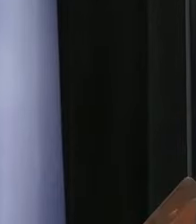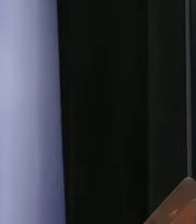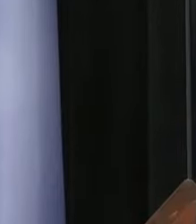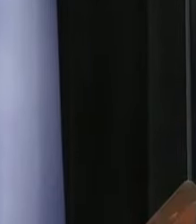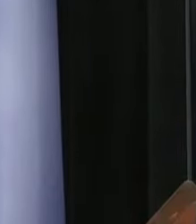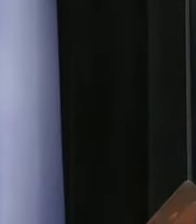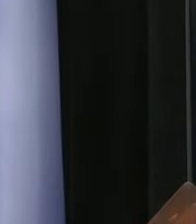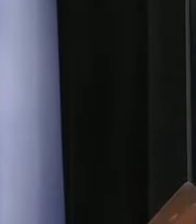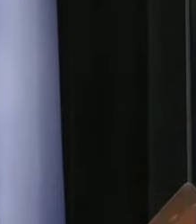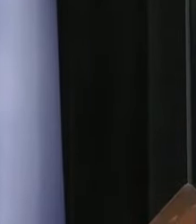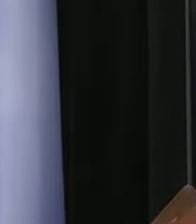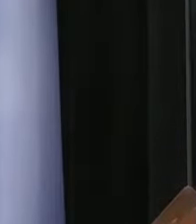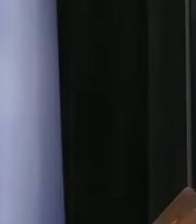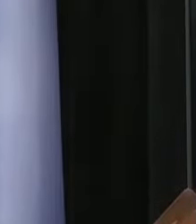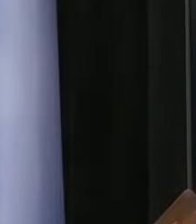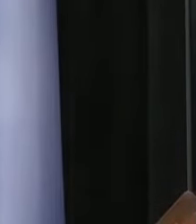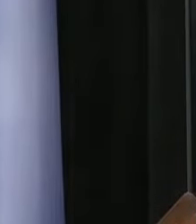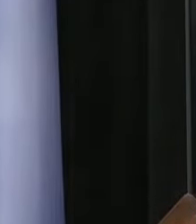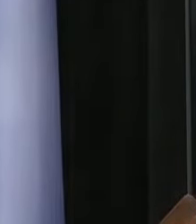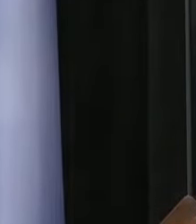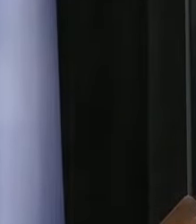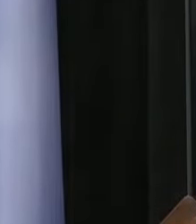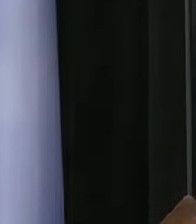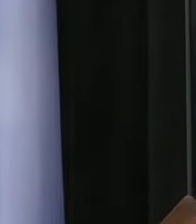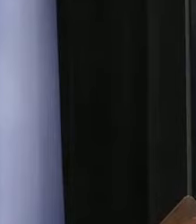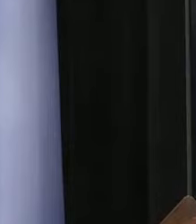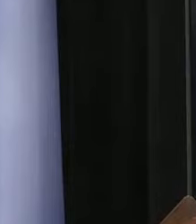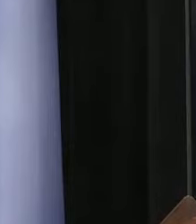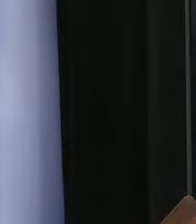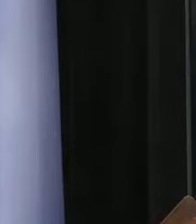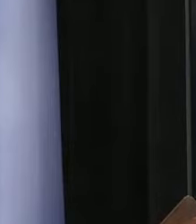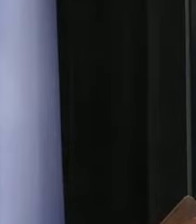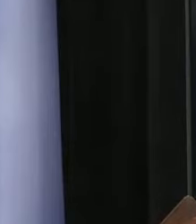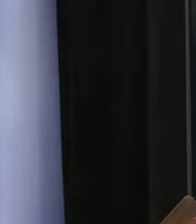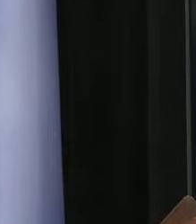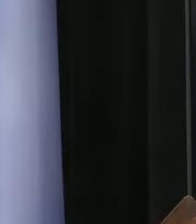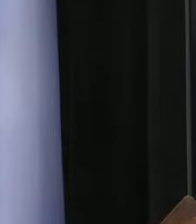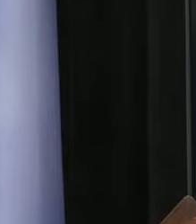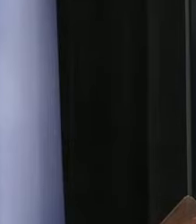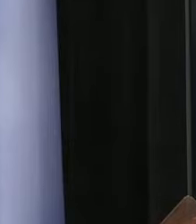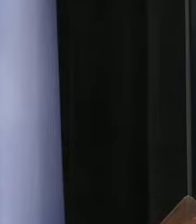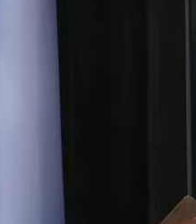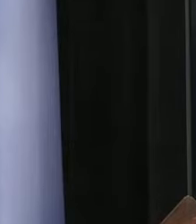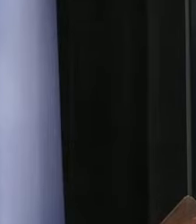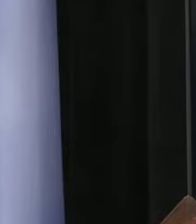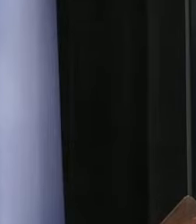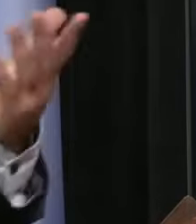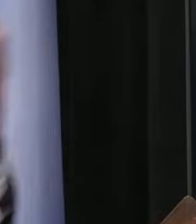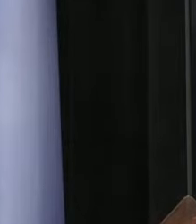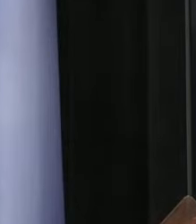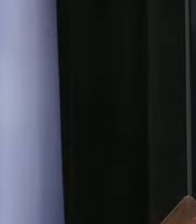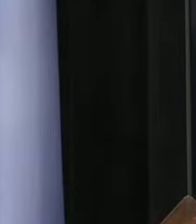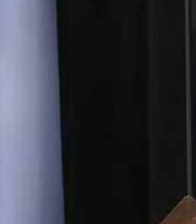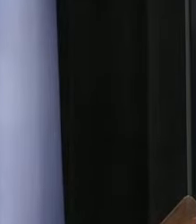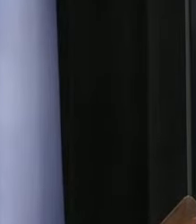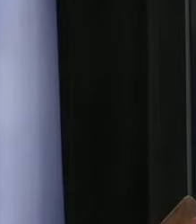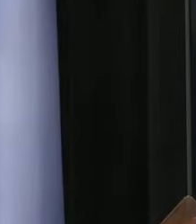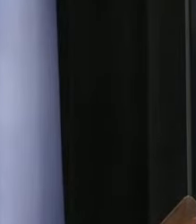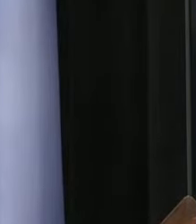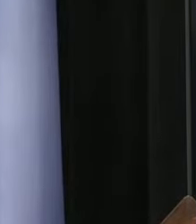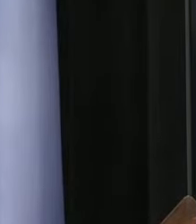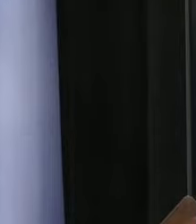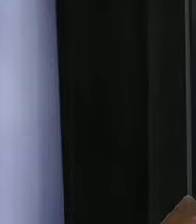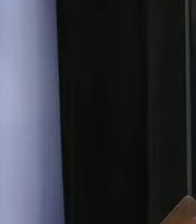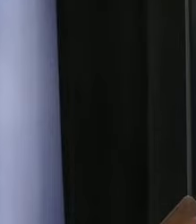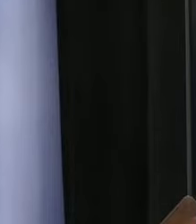and also the fears uh surrounding vaccines. Let's start with Dr. Arruda and then Mr.